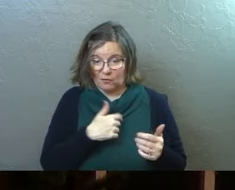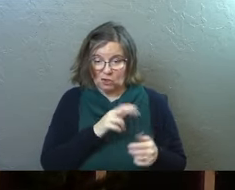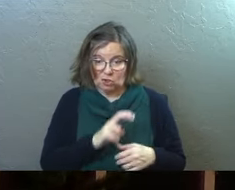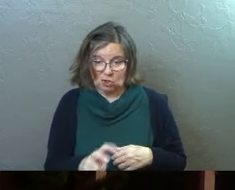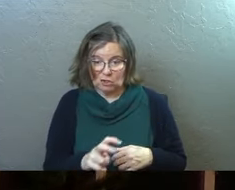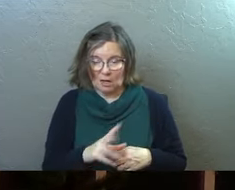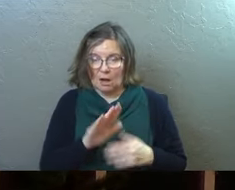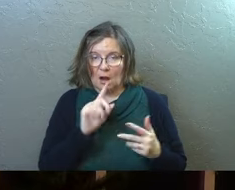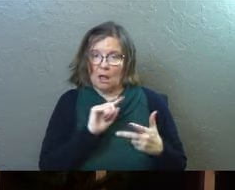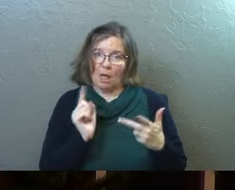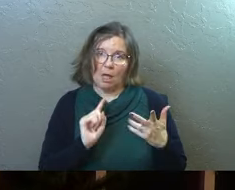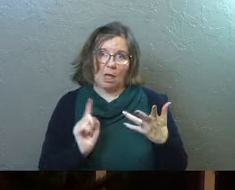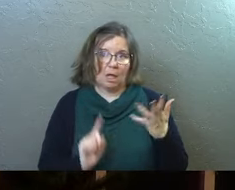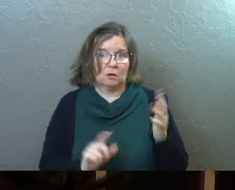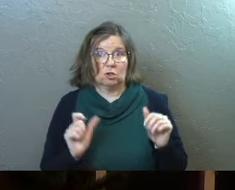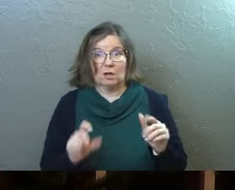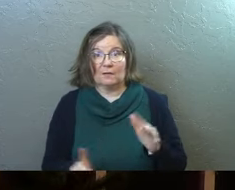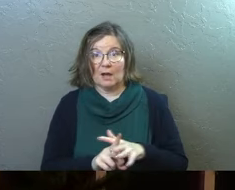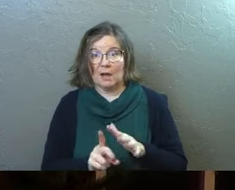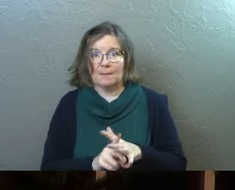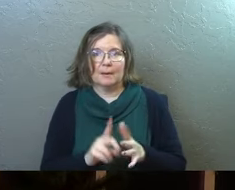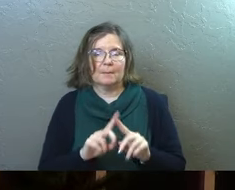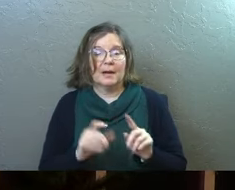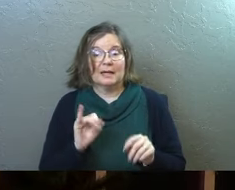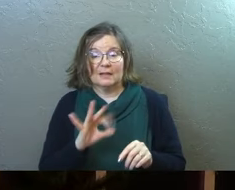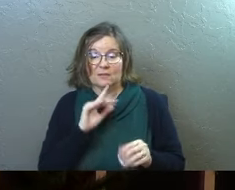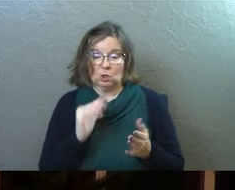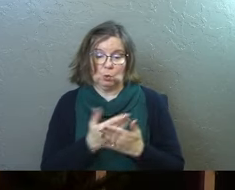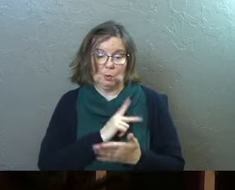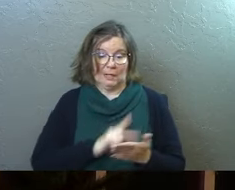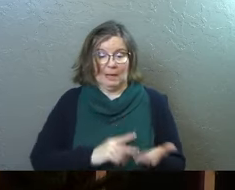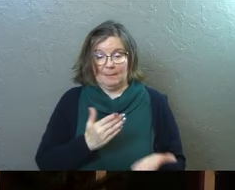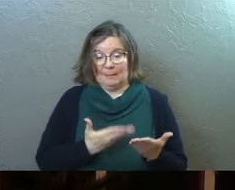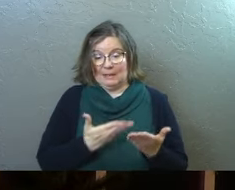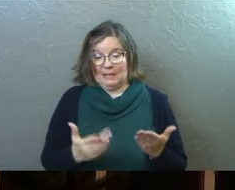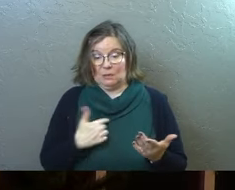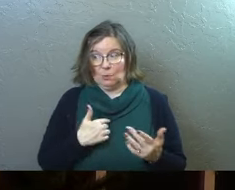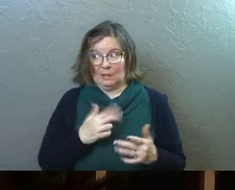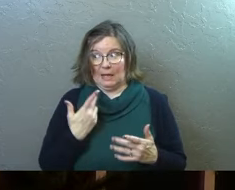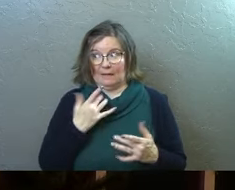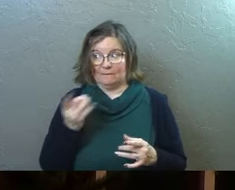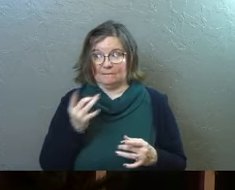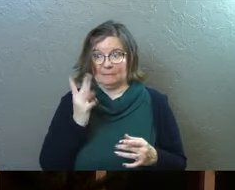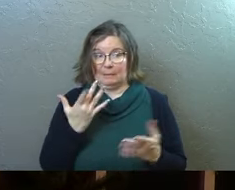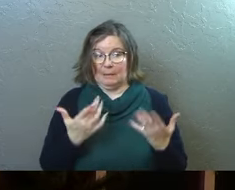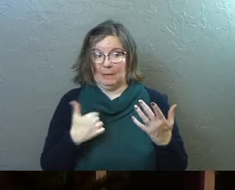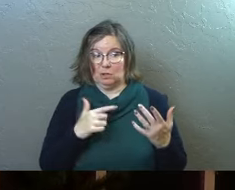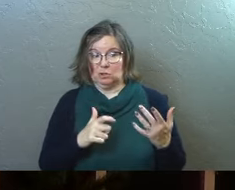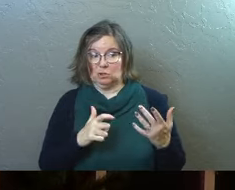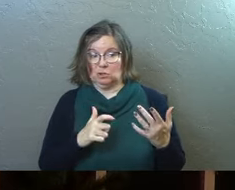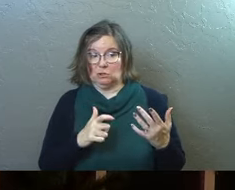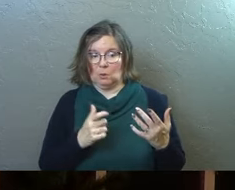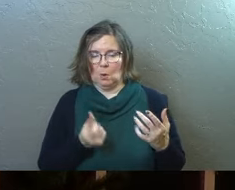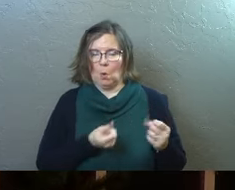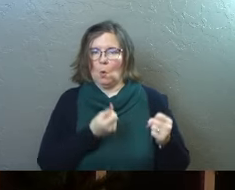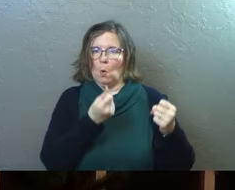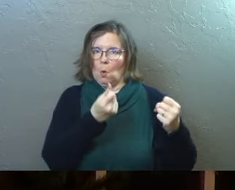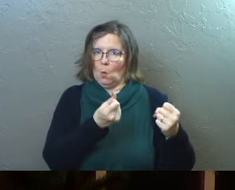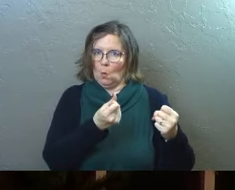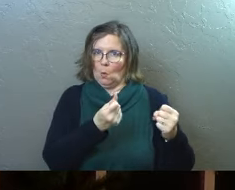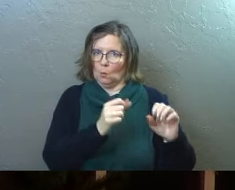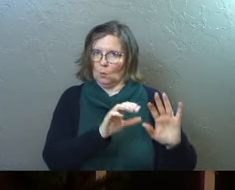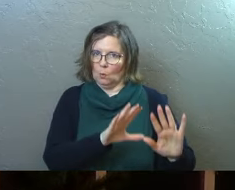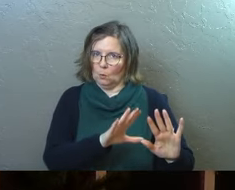the journey. And, and all of these things could have come up and like, well, if there's a new King here, maybe things are going to get violent. Maybe I should hold on.